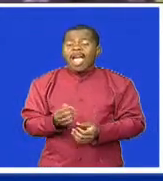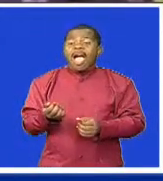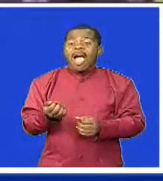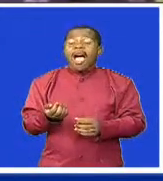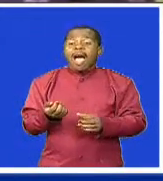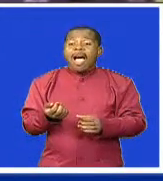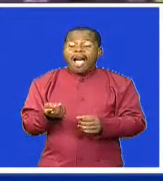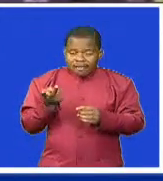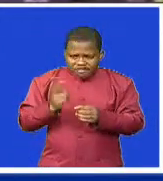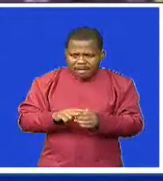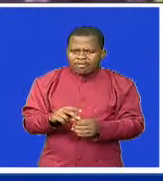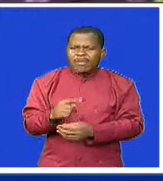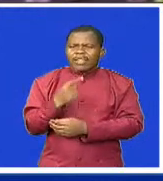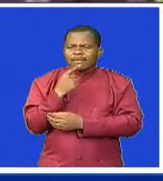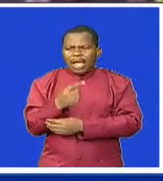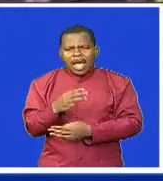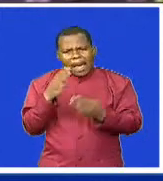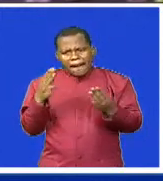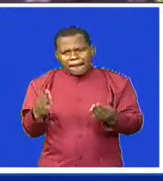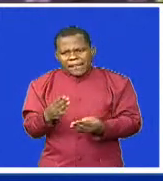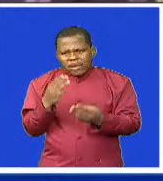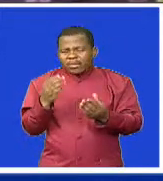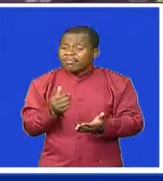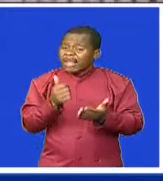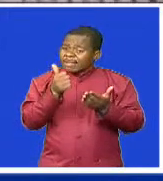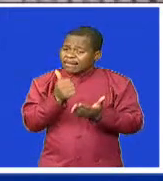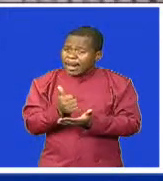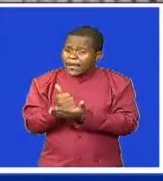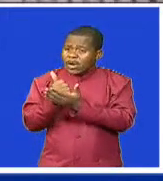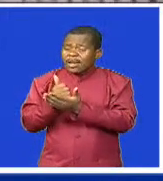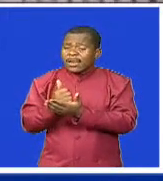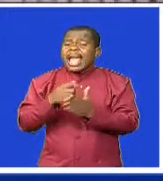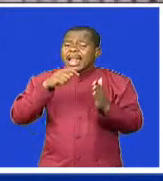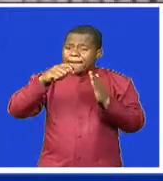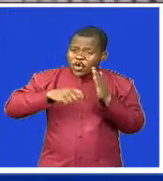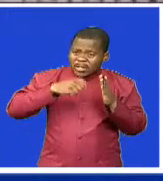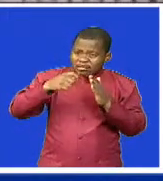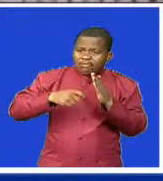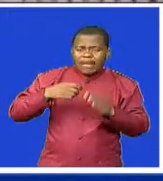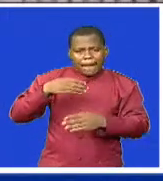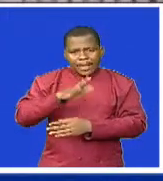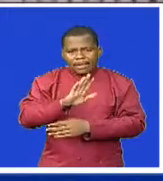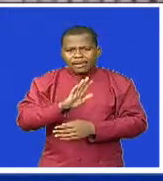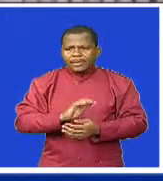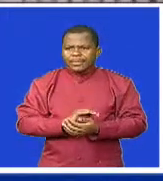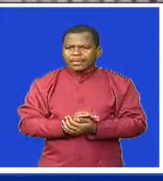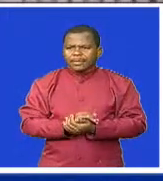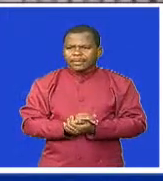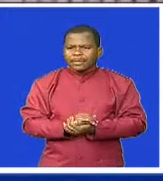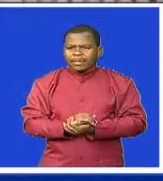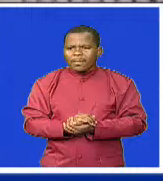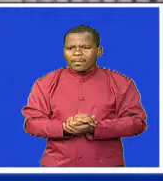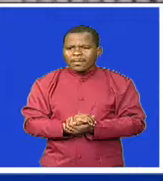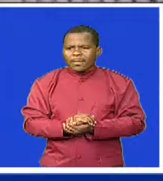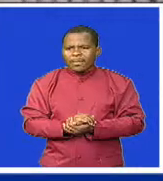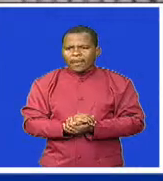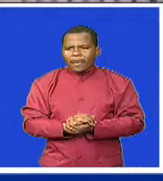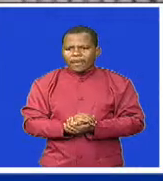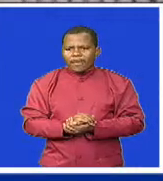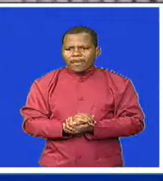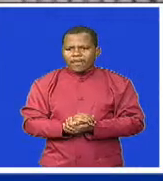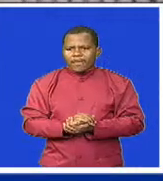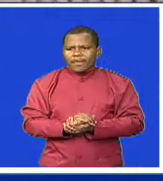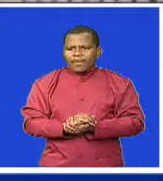Landscape Project as they implement objectives outlined in the document. It further aligns with multiple